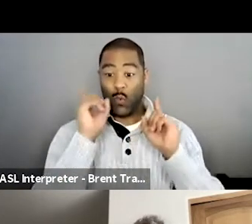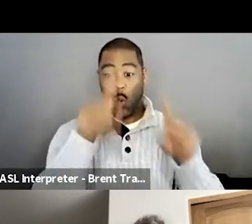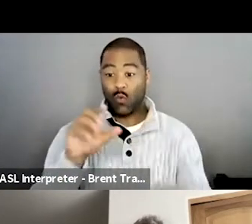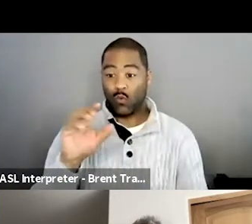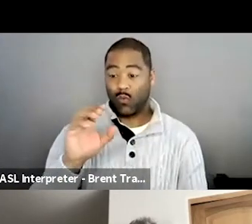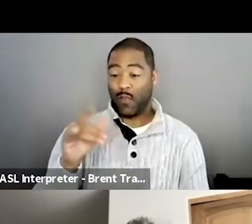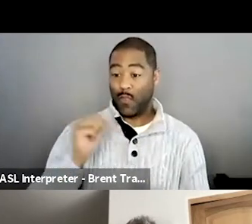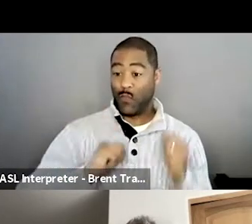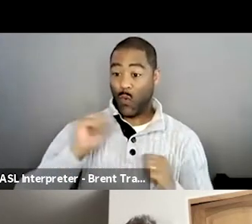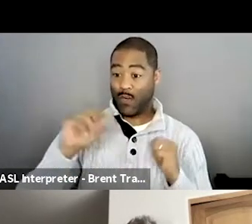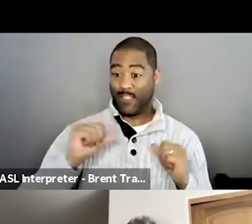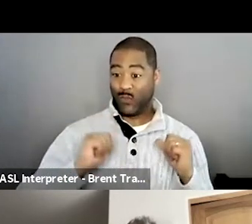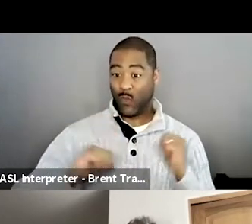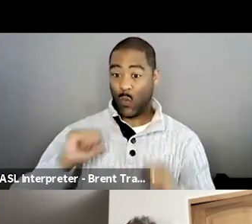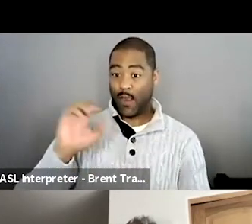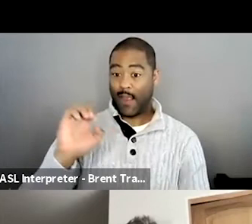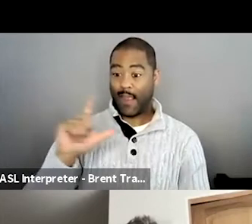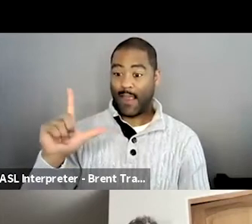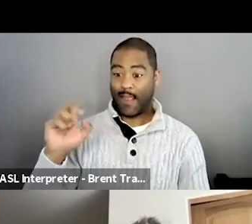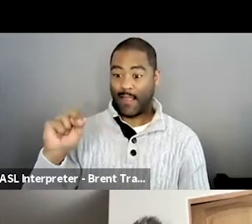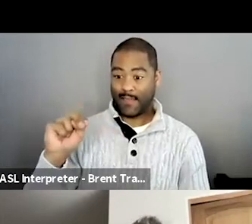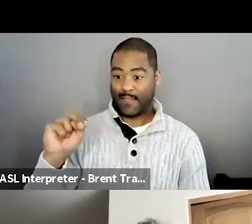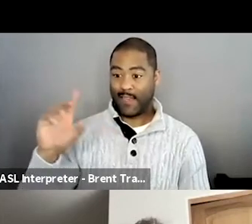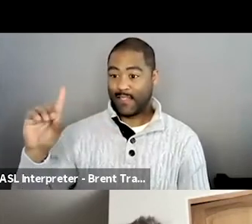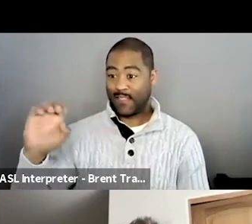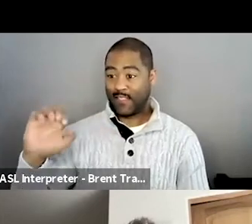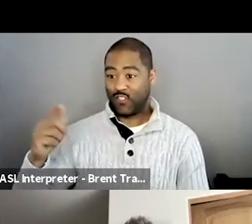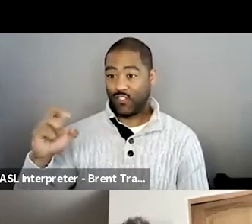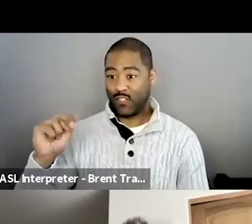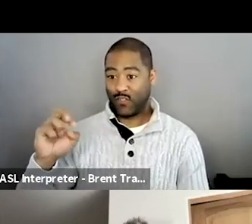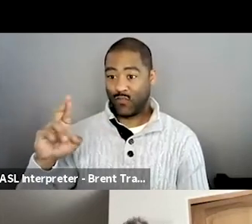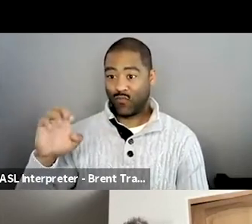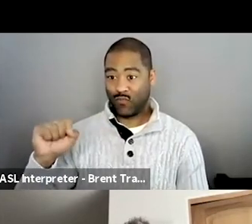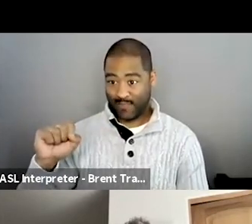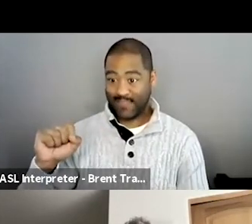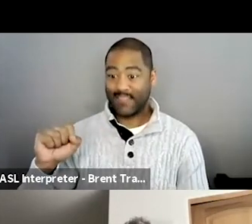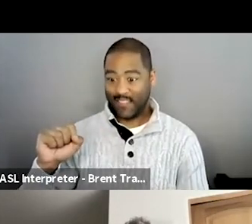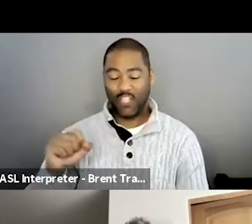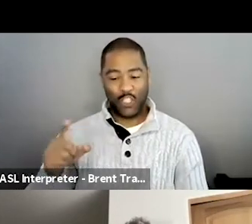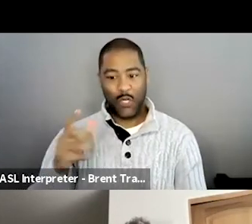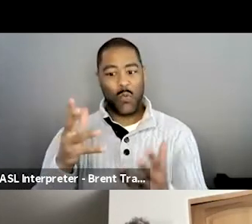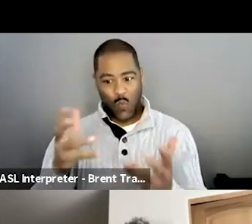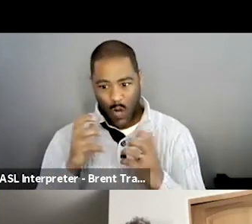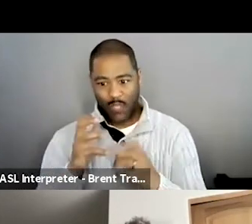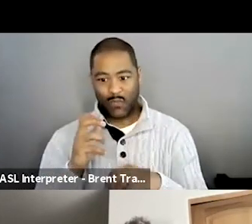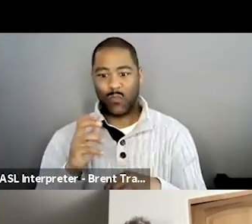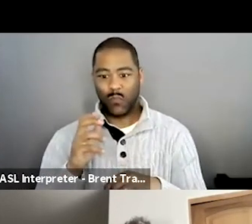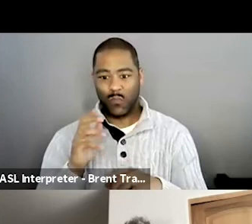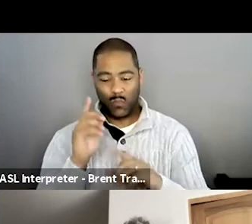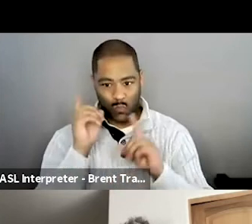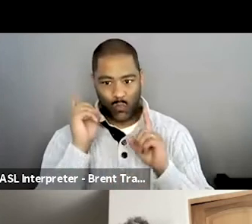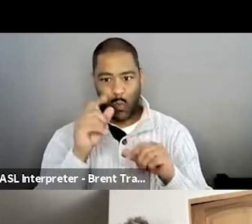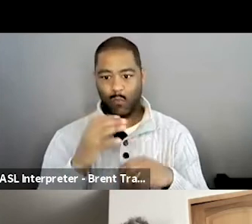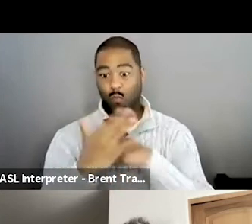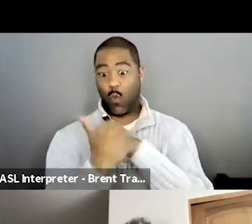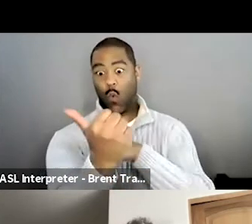she'll be very happy. But she already has the dance down. That's right. Exactly. So, um, but yeah, Christina might be able to be